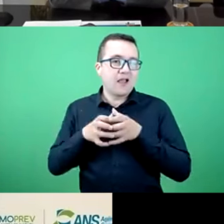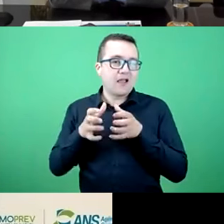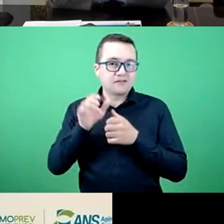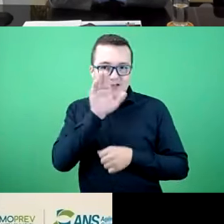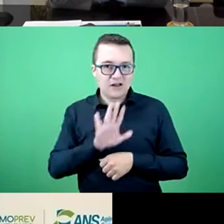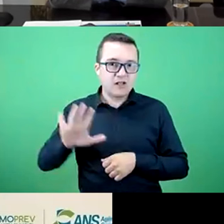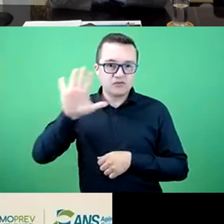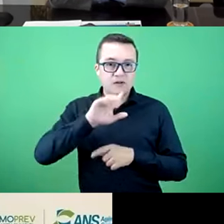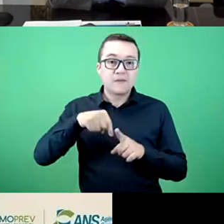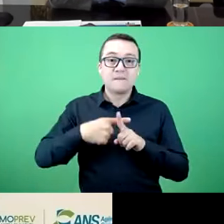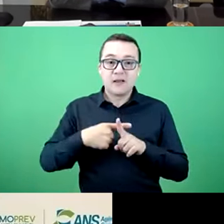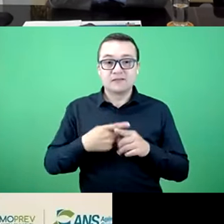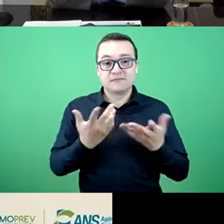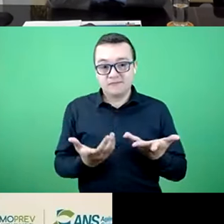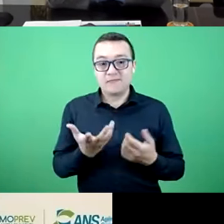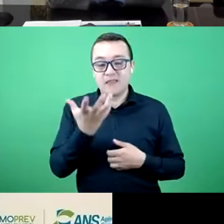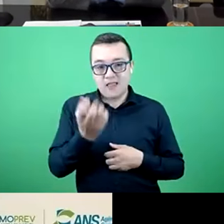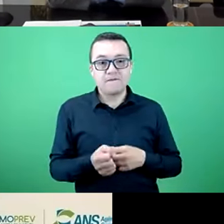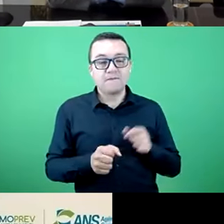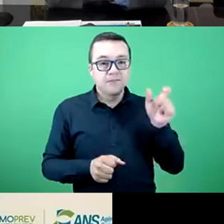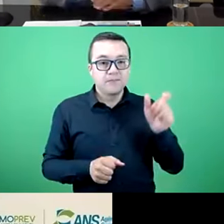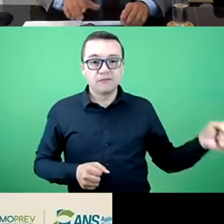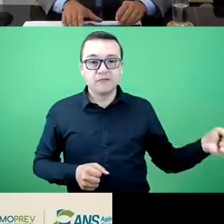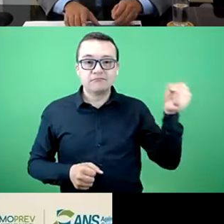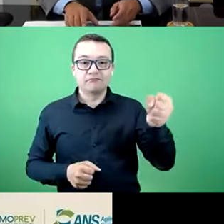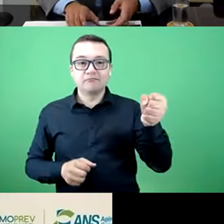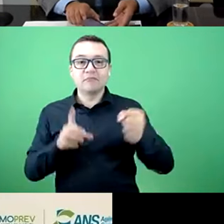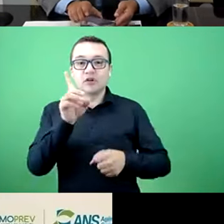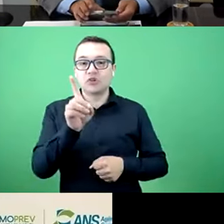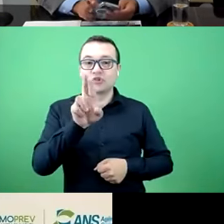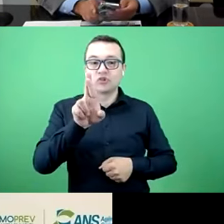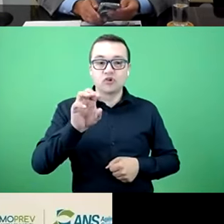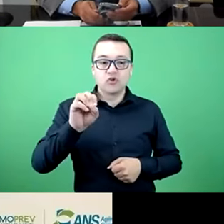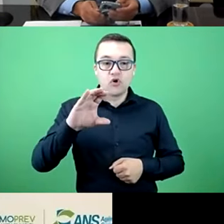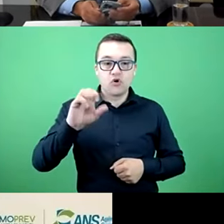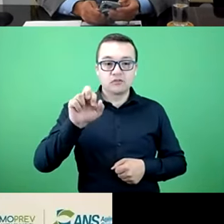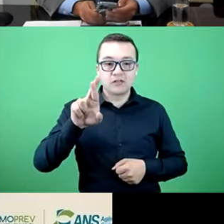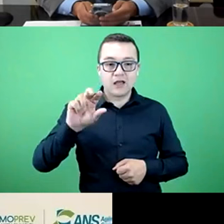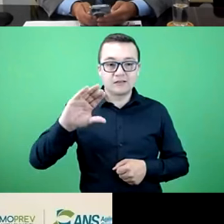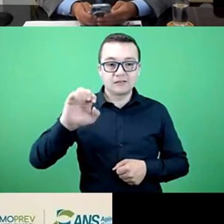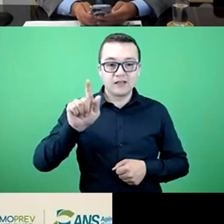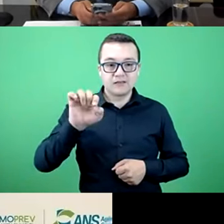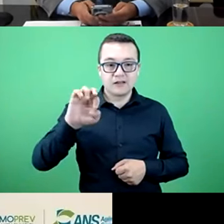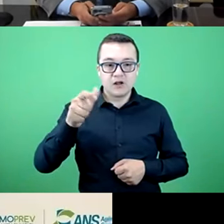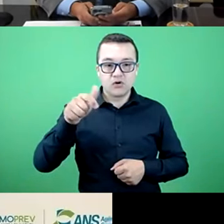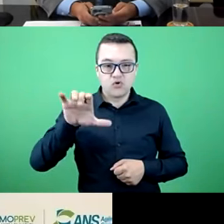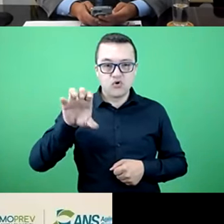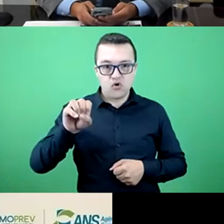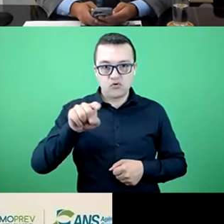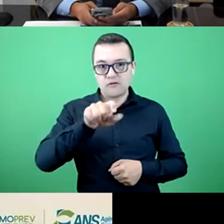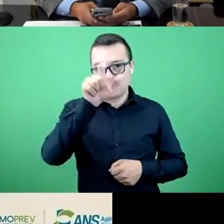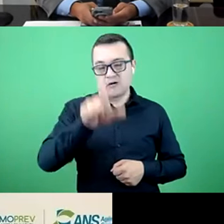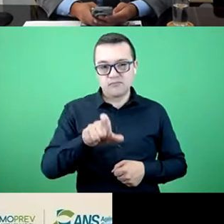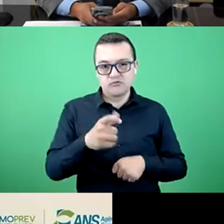health services agencies. And also, we'll have the honor of having with us Dr. Tranhello, who is